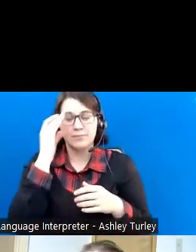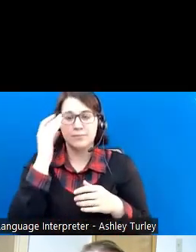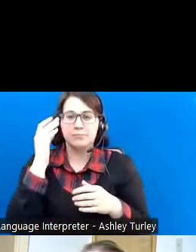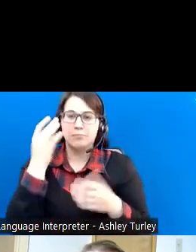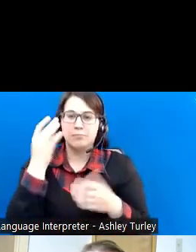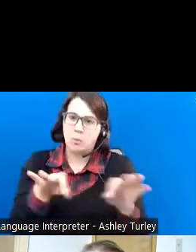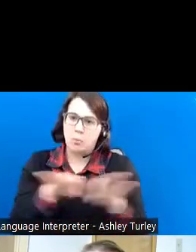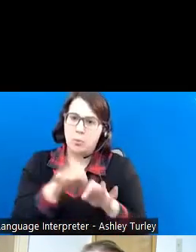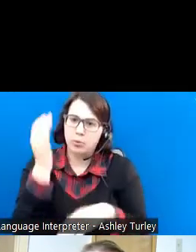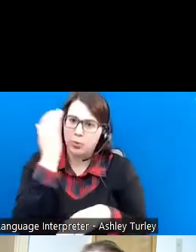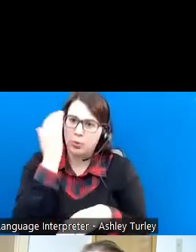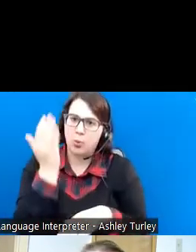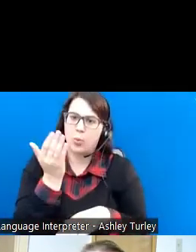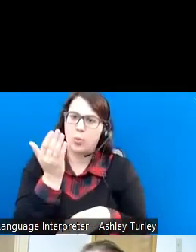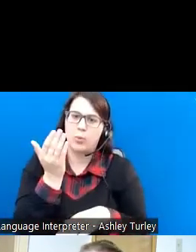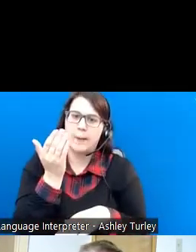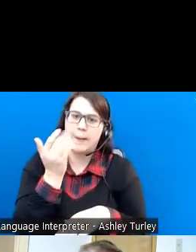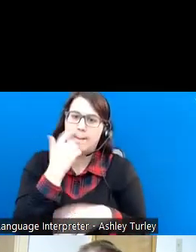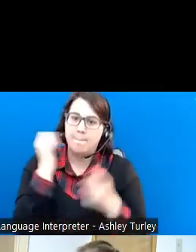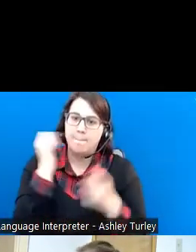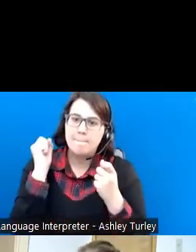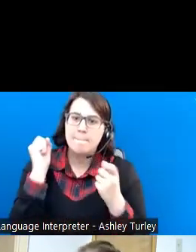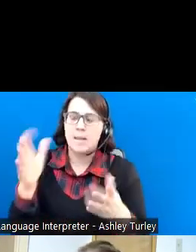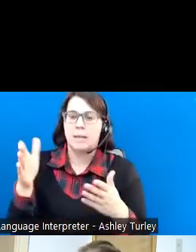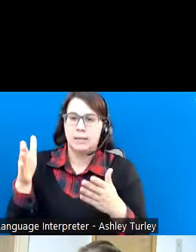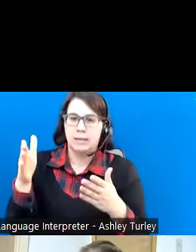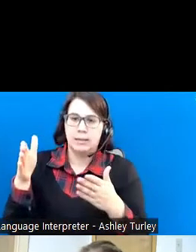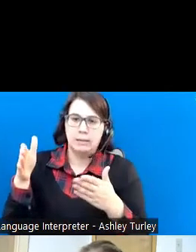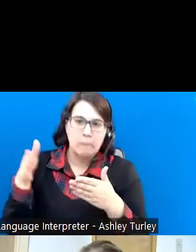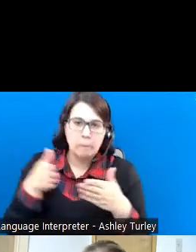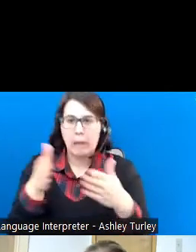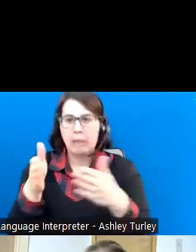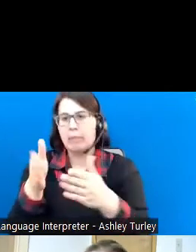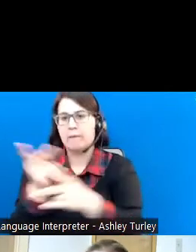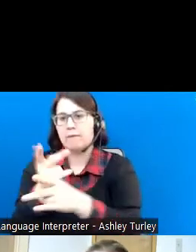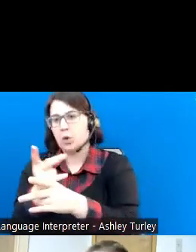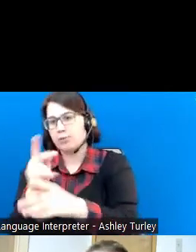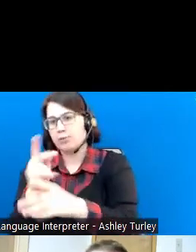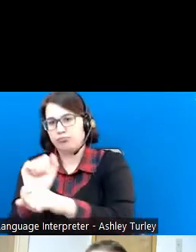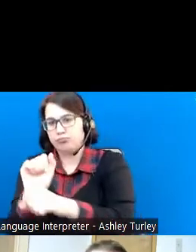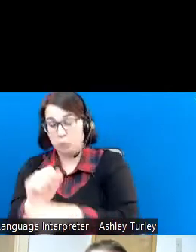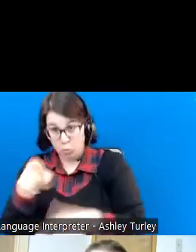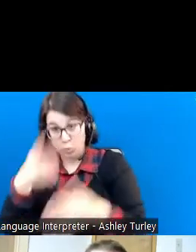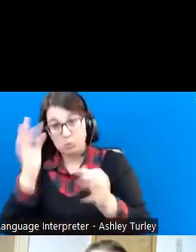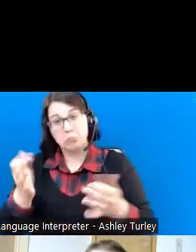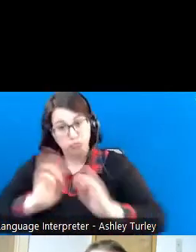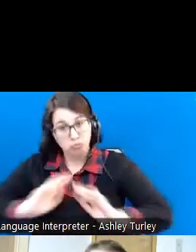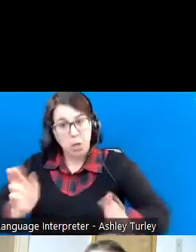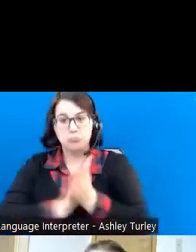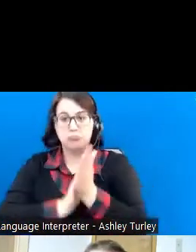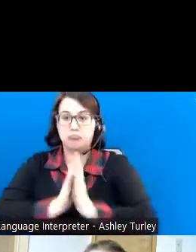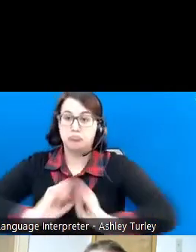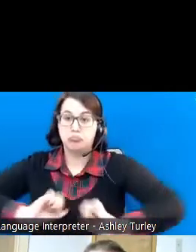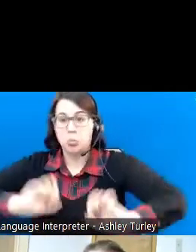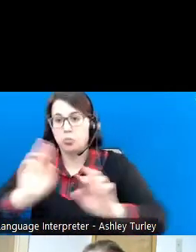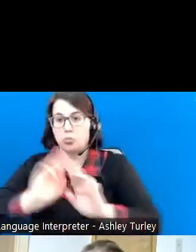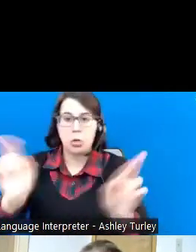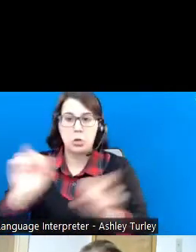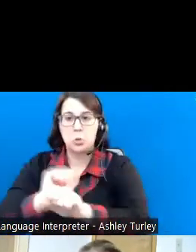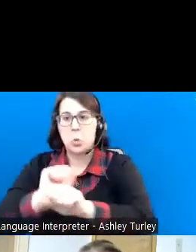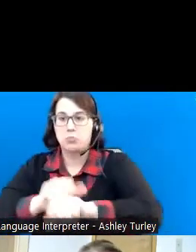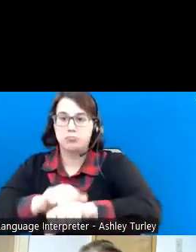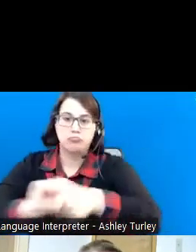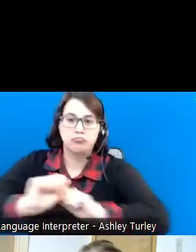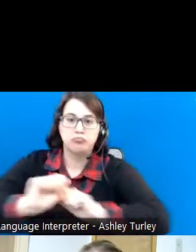know that there are many pathways to employment. You know, once you've decided that you want to work, there are lots of options